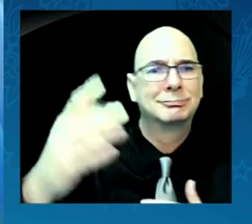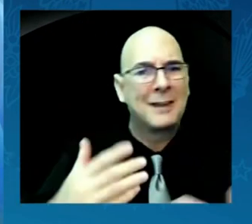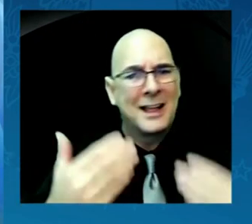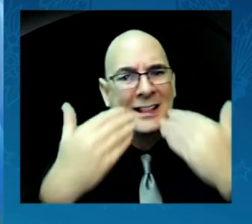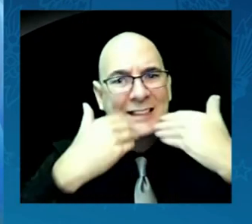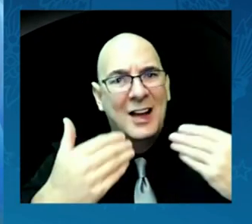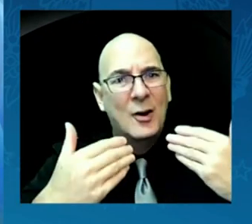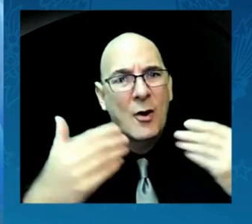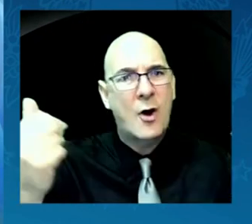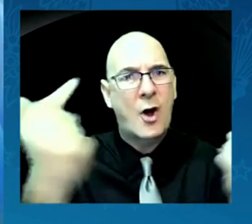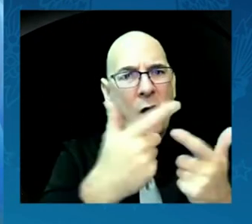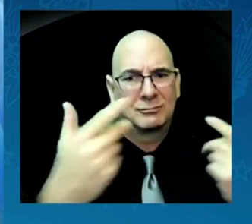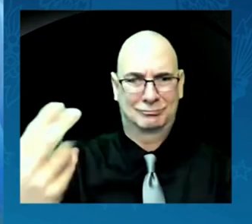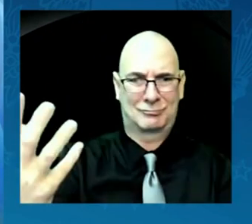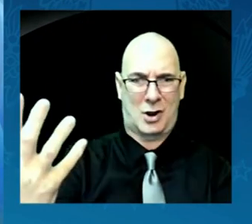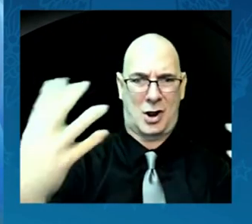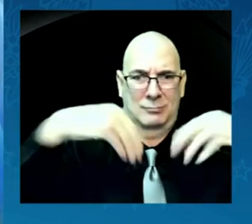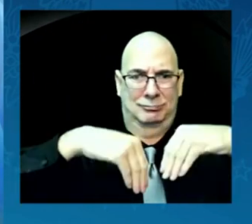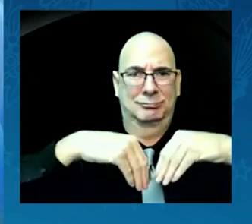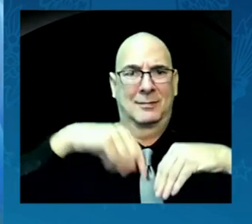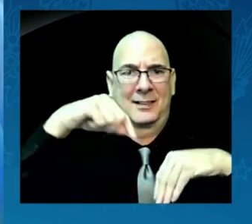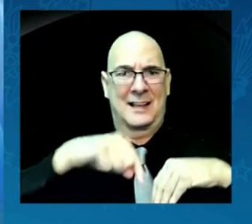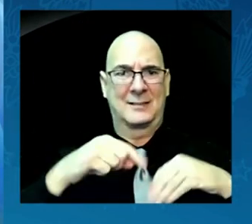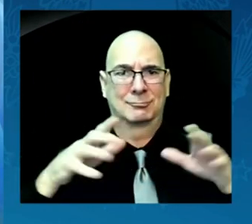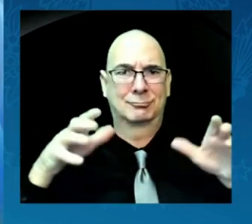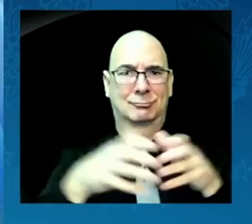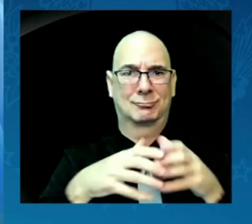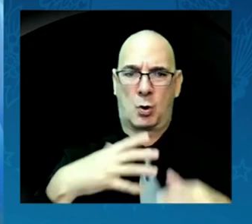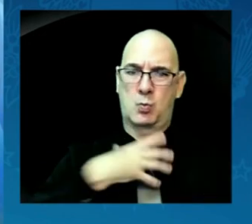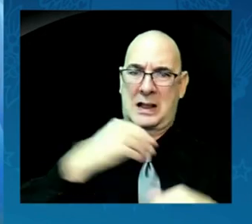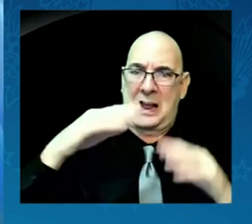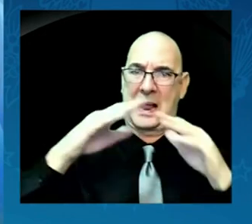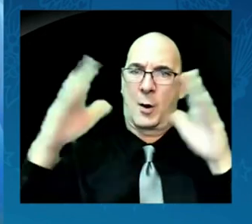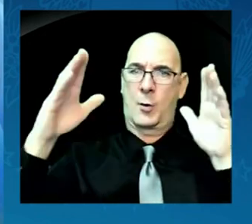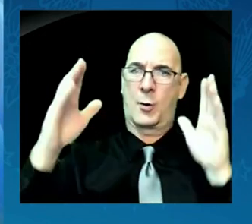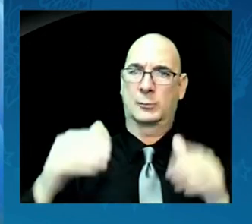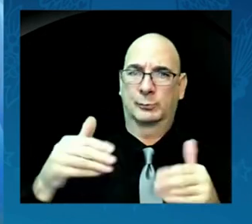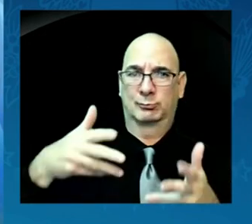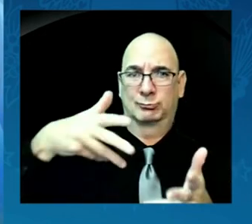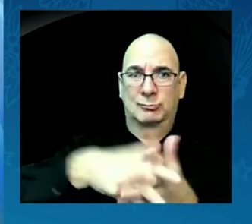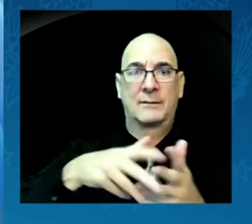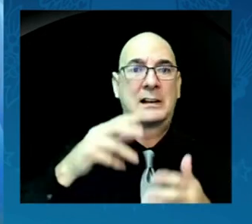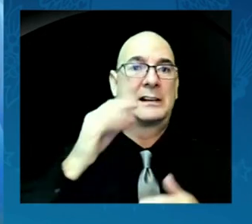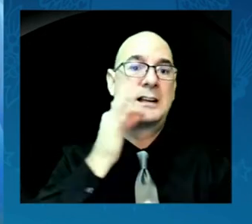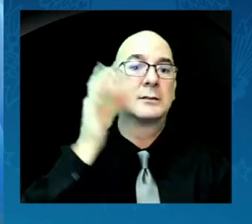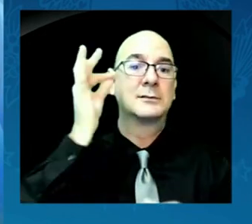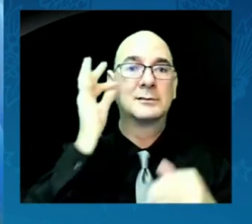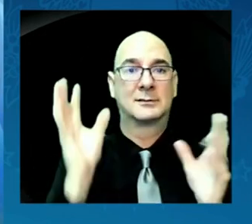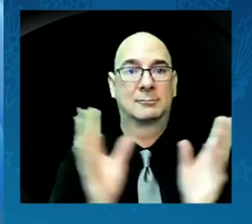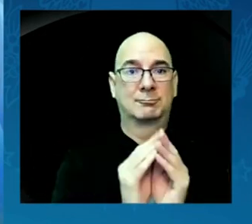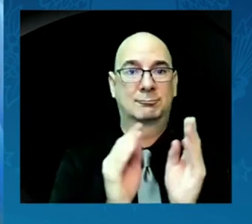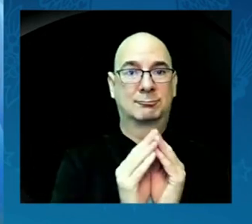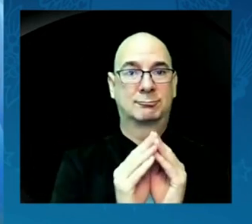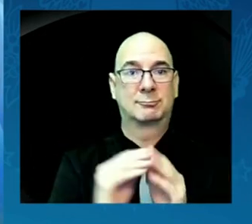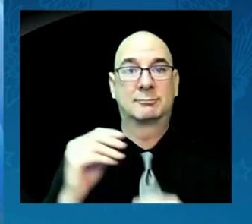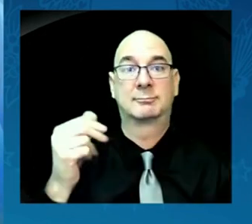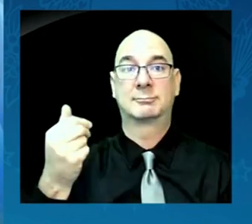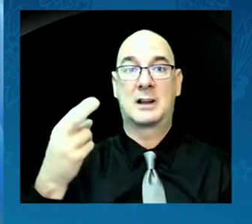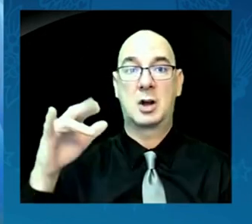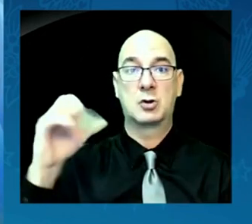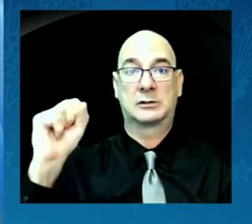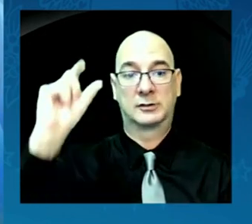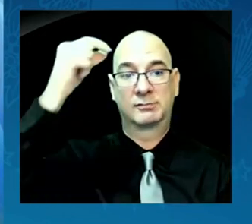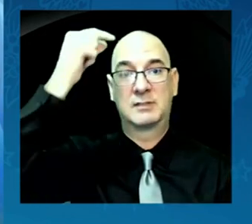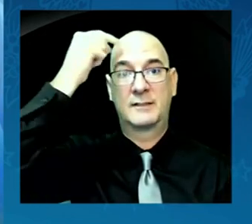White House Tribal Nations Summit of the Biden Harris Administration. Thank you for your commitment to building